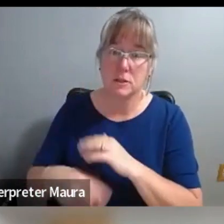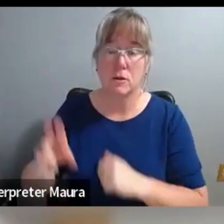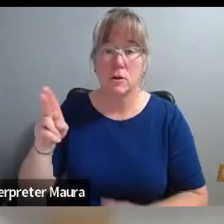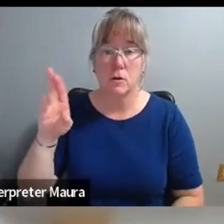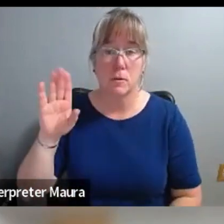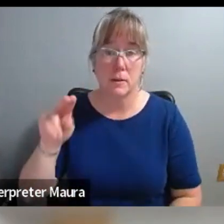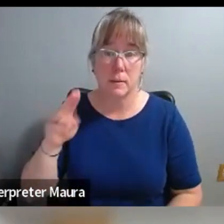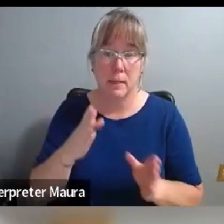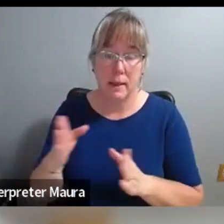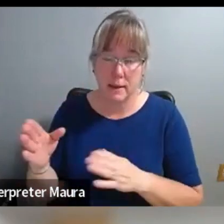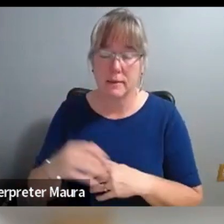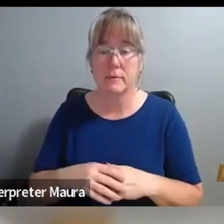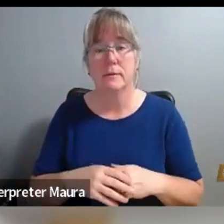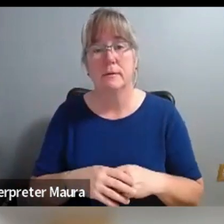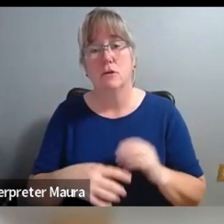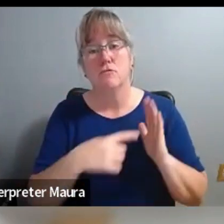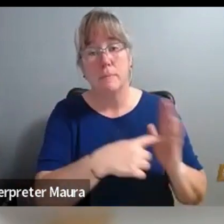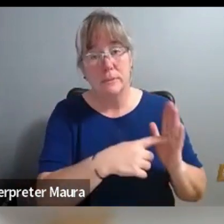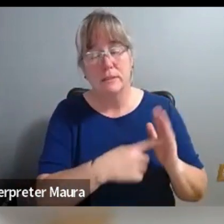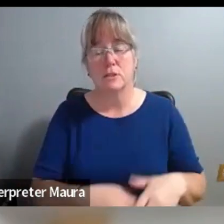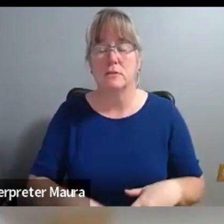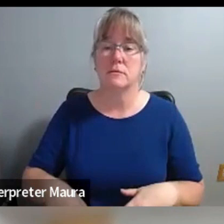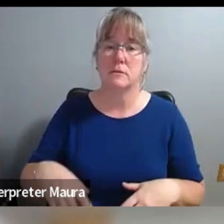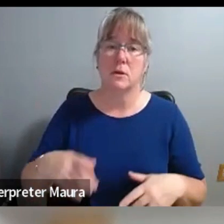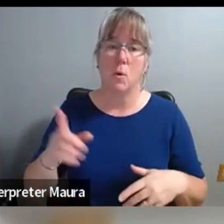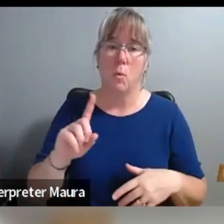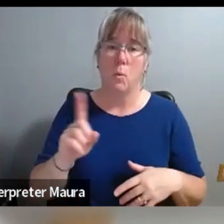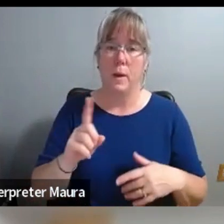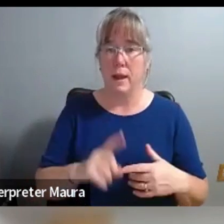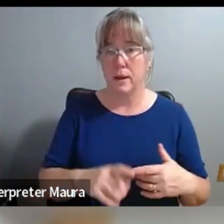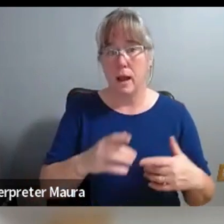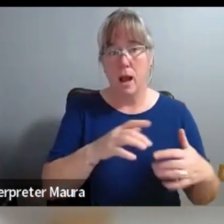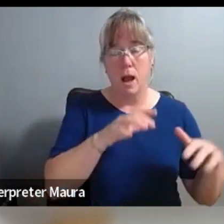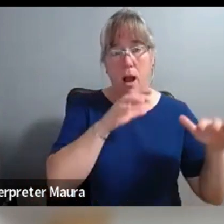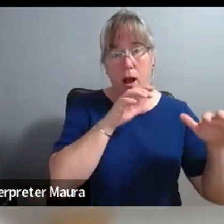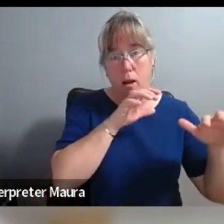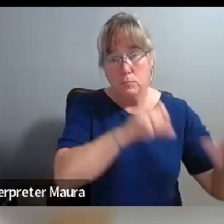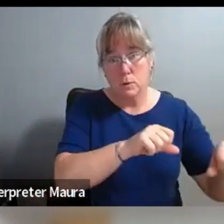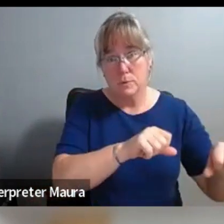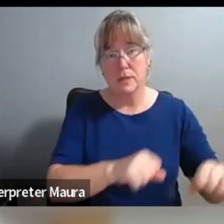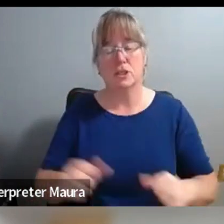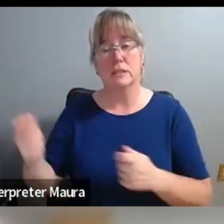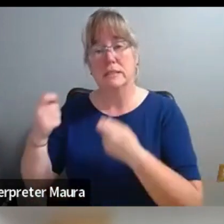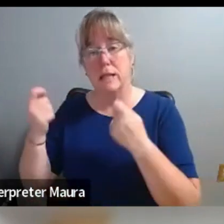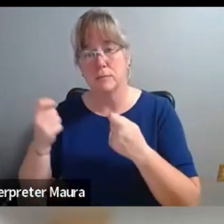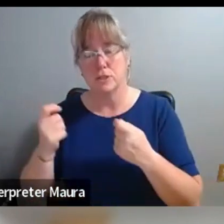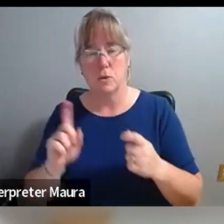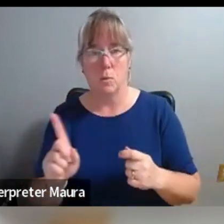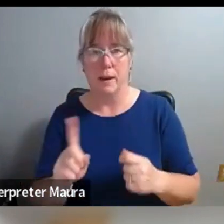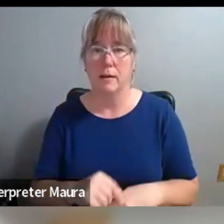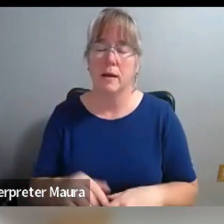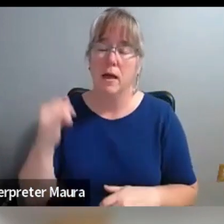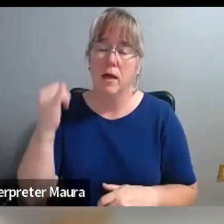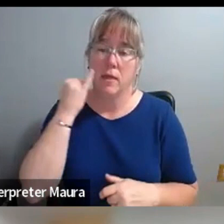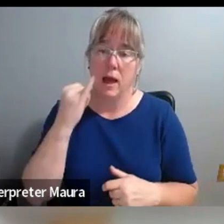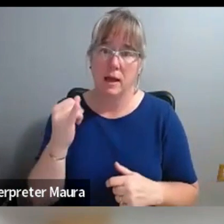disbelonging, the zone between appropriation and celebration, and the idea that while no one knows what's in store for the future of museums, looking to